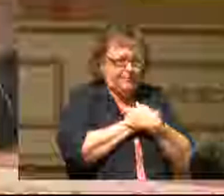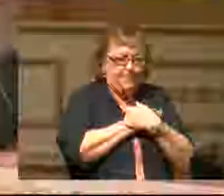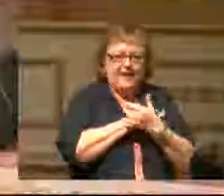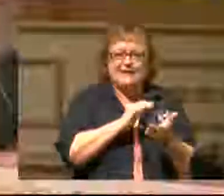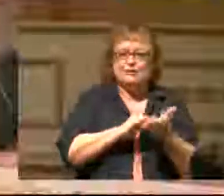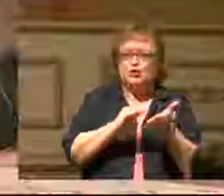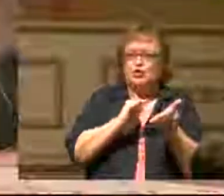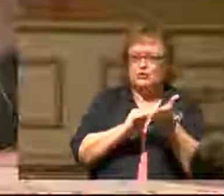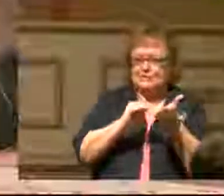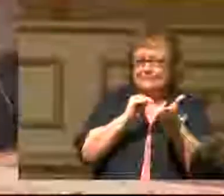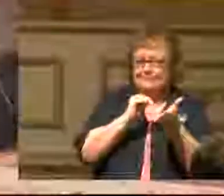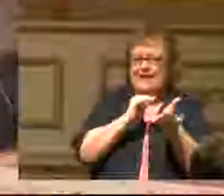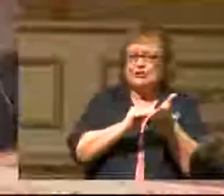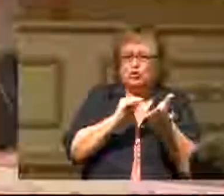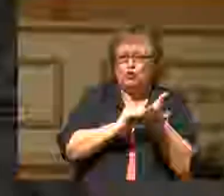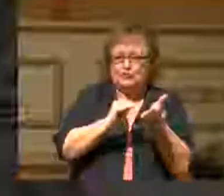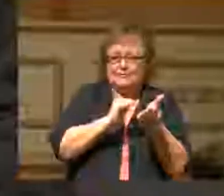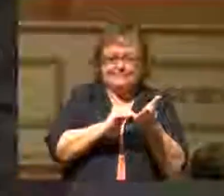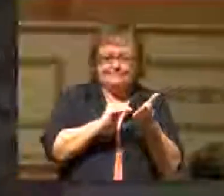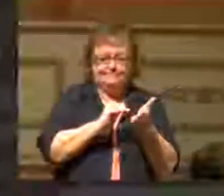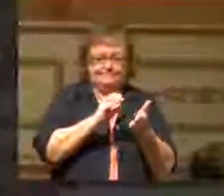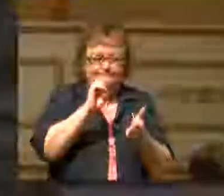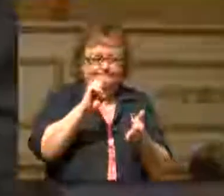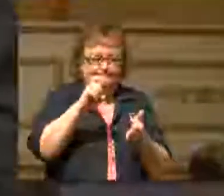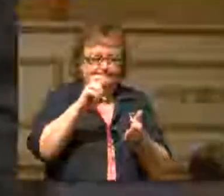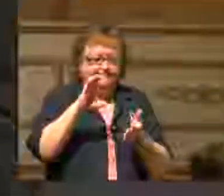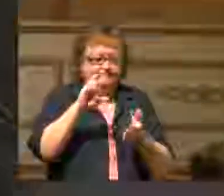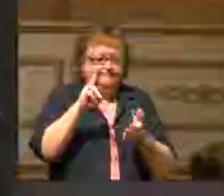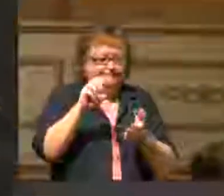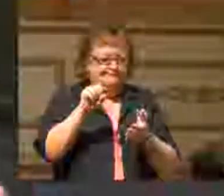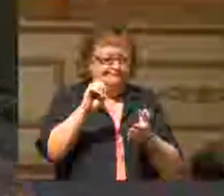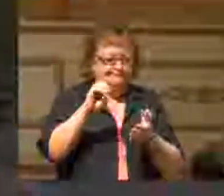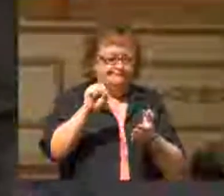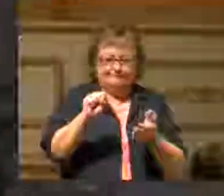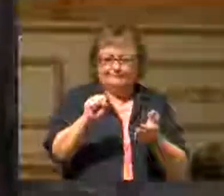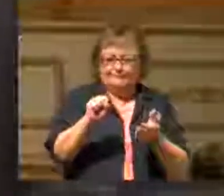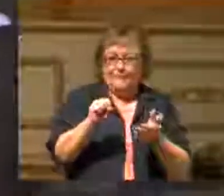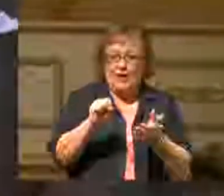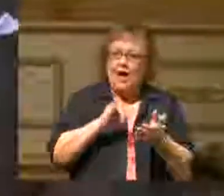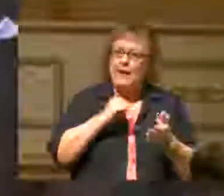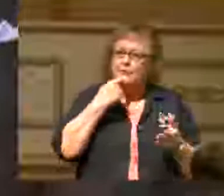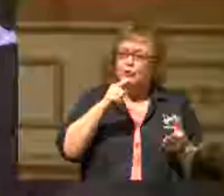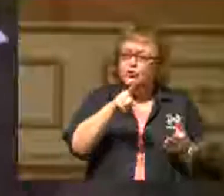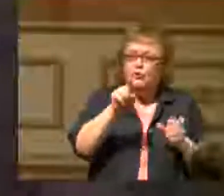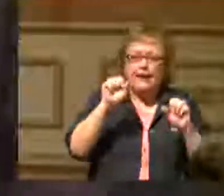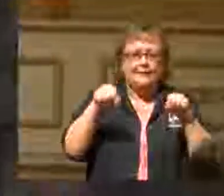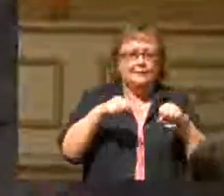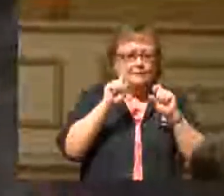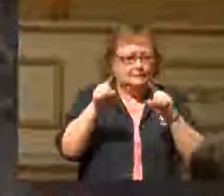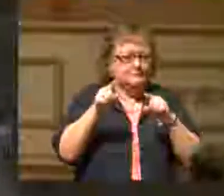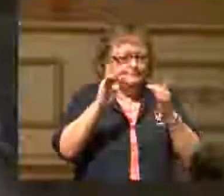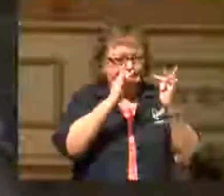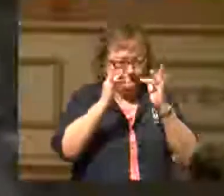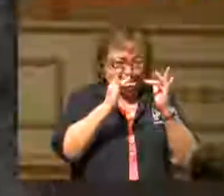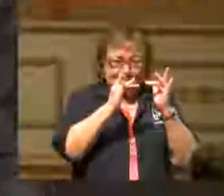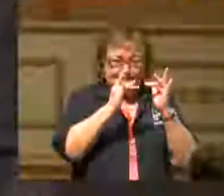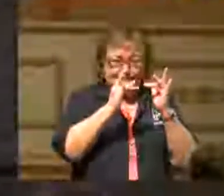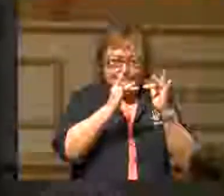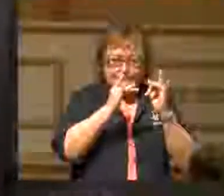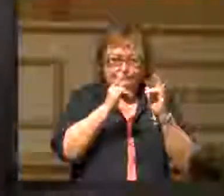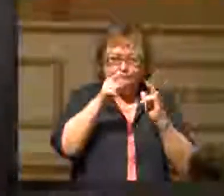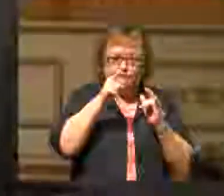Excuses. Excuses. I'm told that you can go on the internet and that you can actually